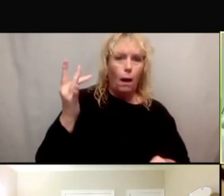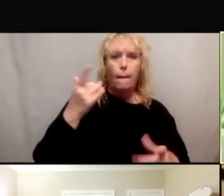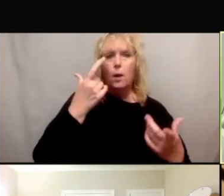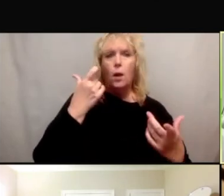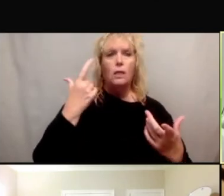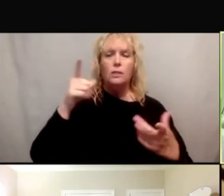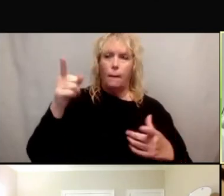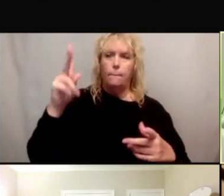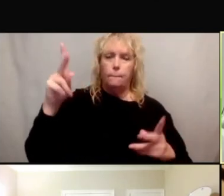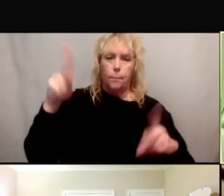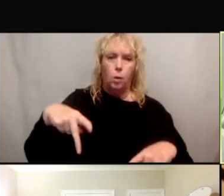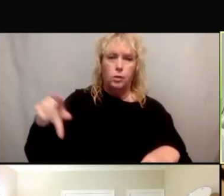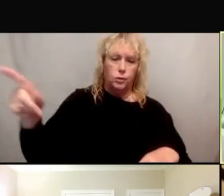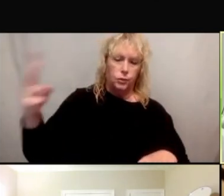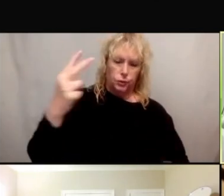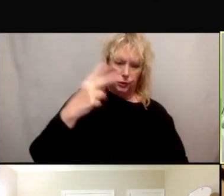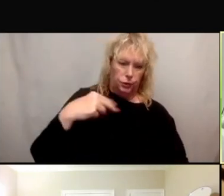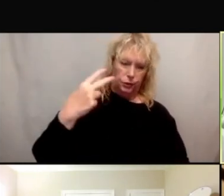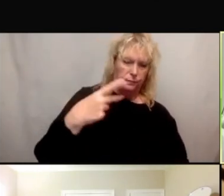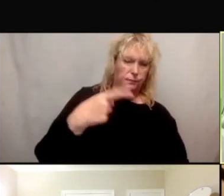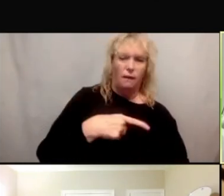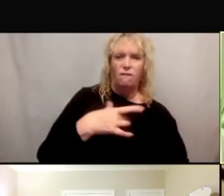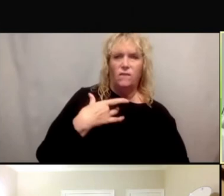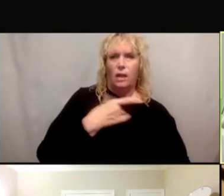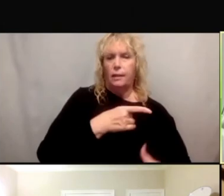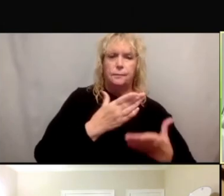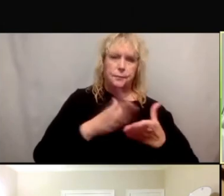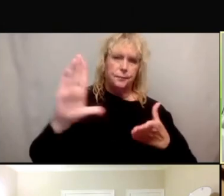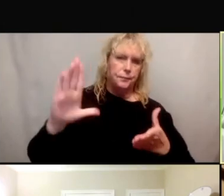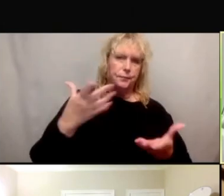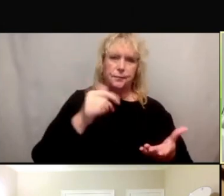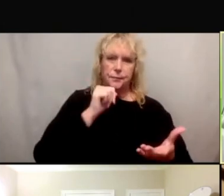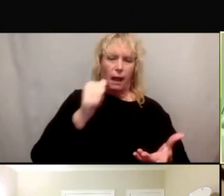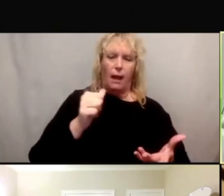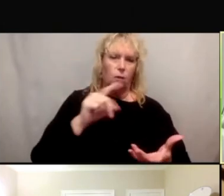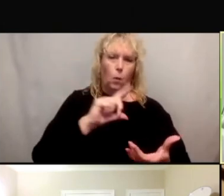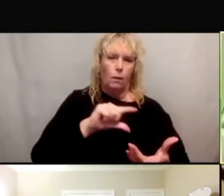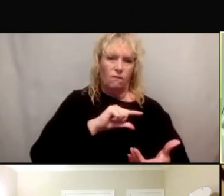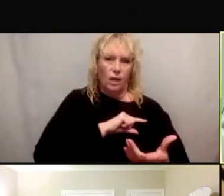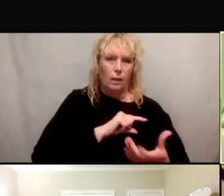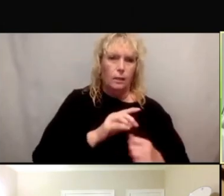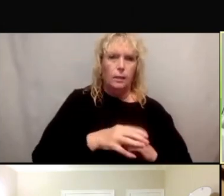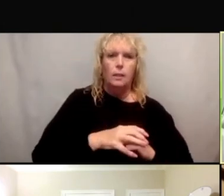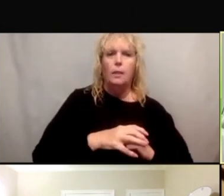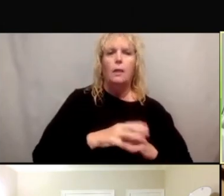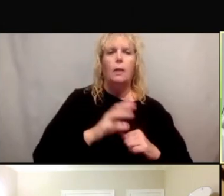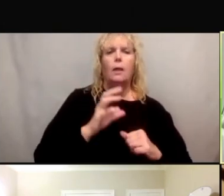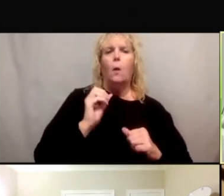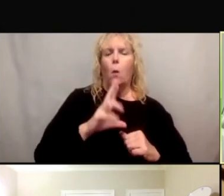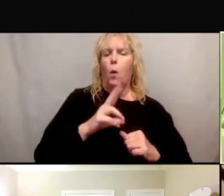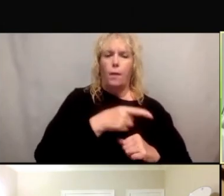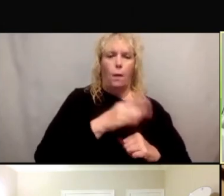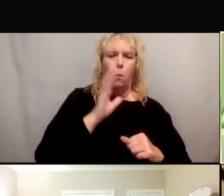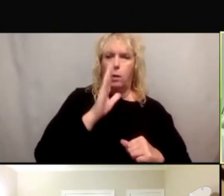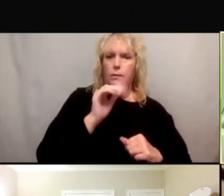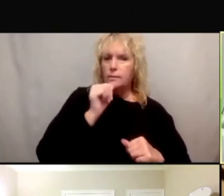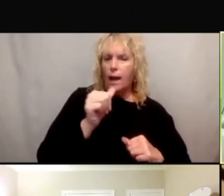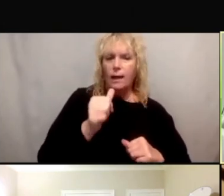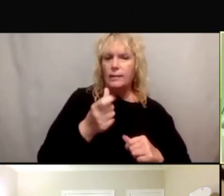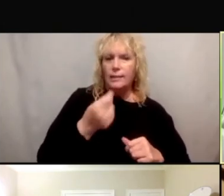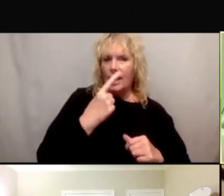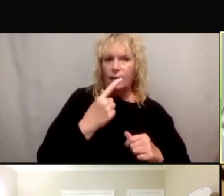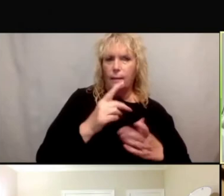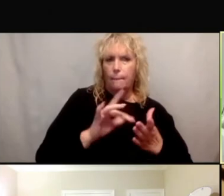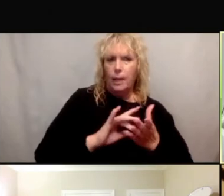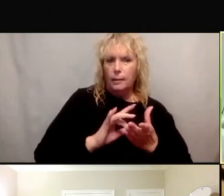perceives that they're not going to be eligible or that they're not going to take their study medication. And it could be the